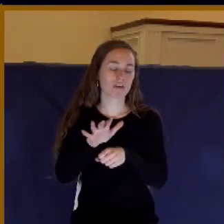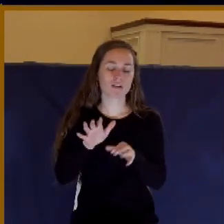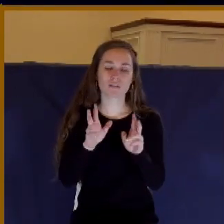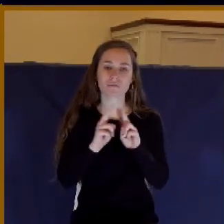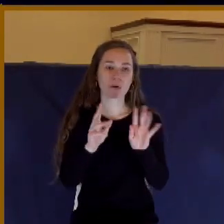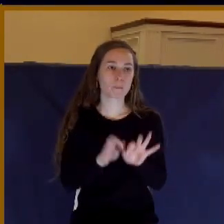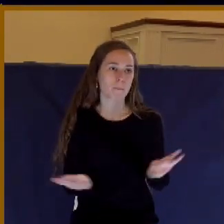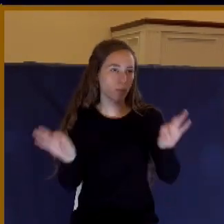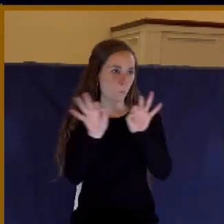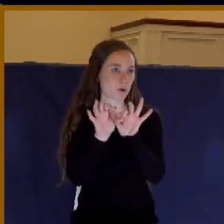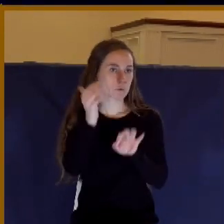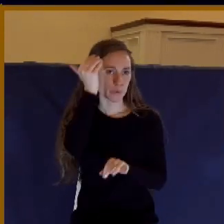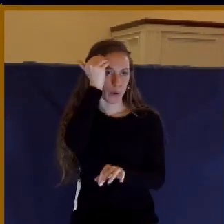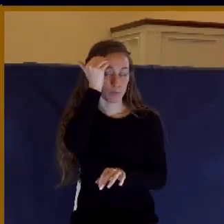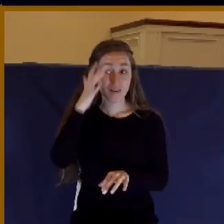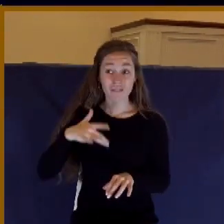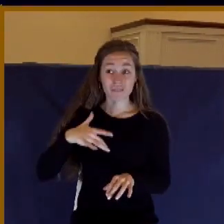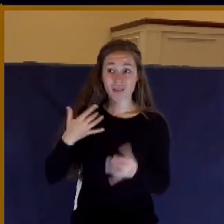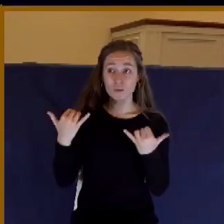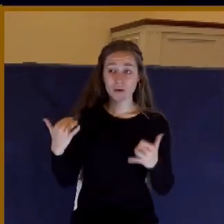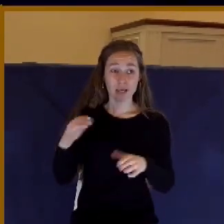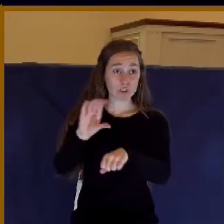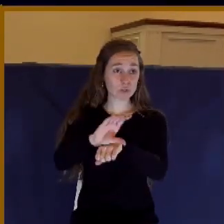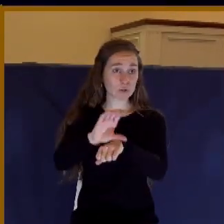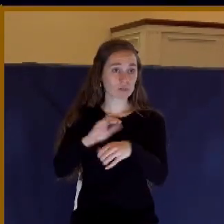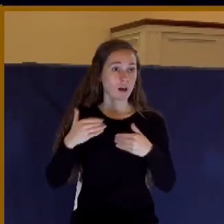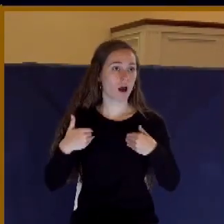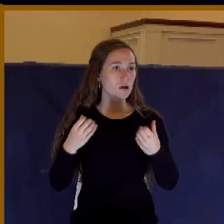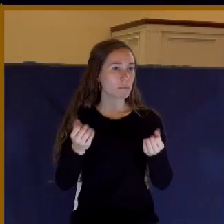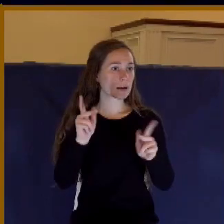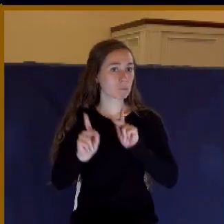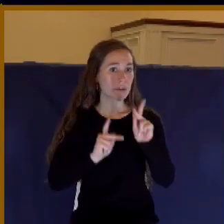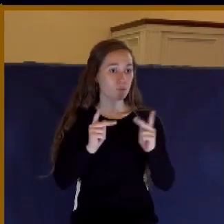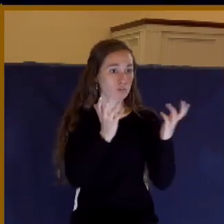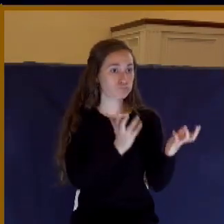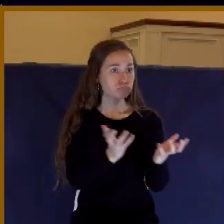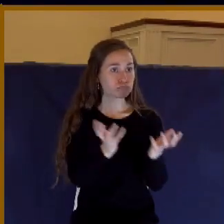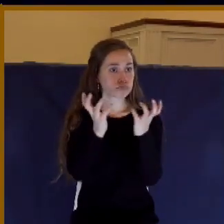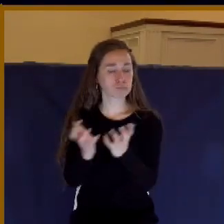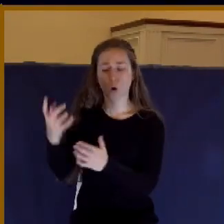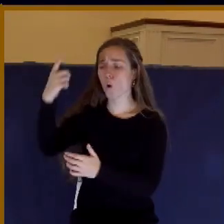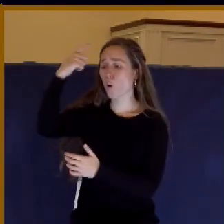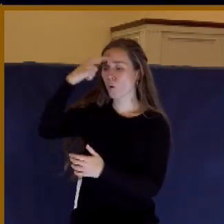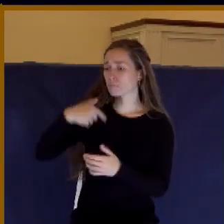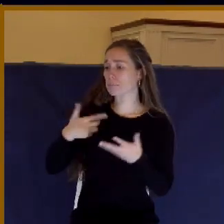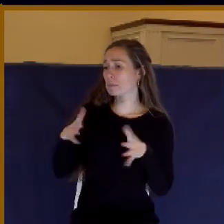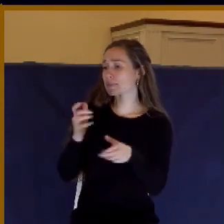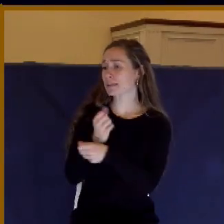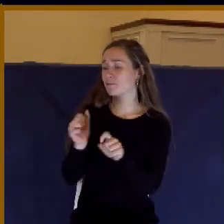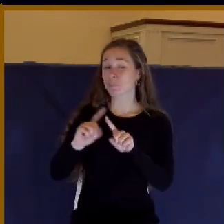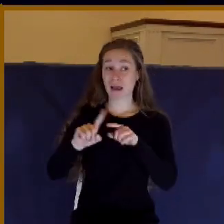I feel that the church today is filled with people who think that they're saved, but they're lost.